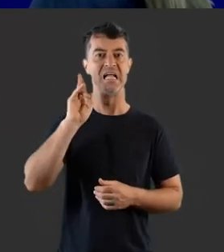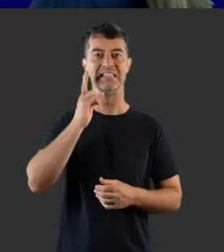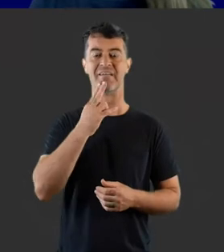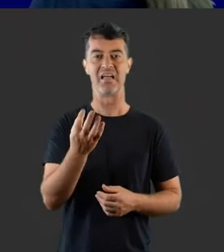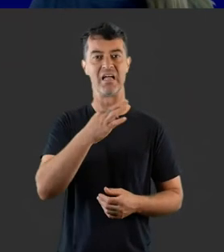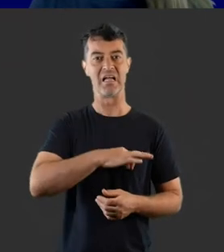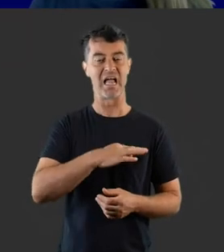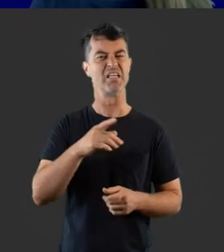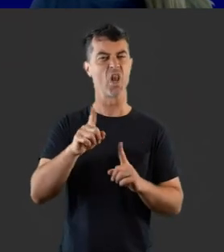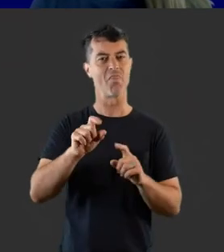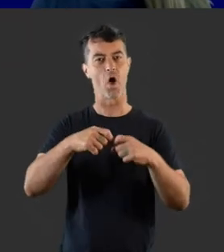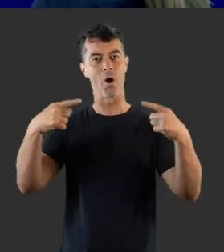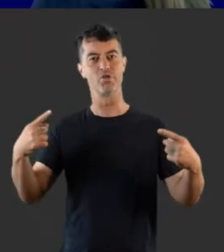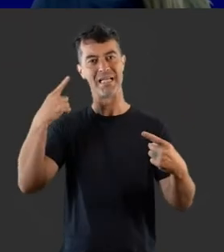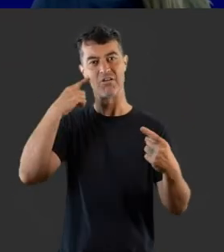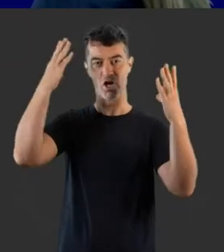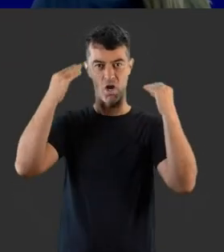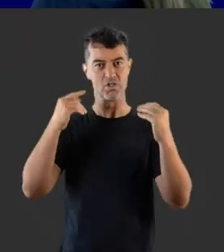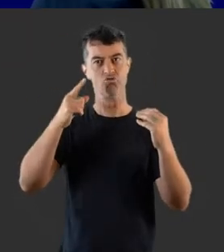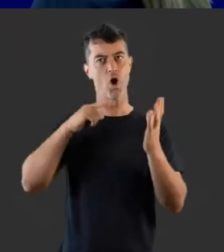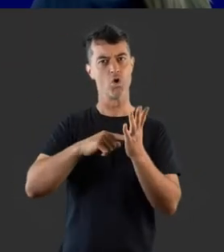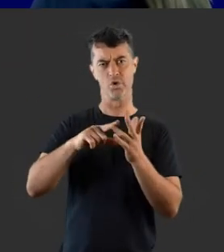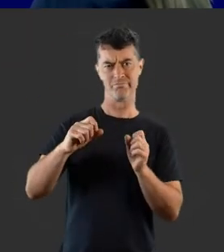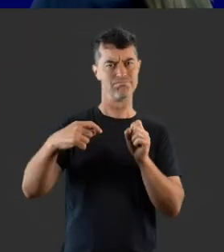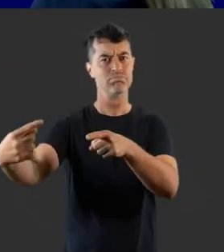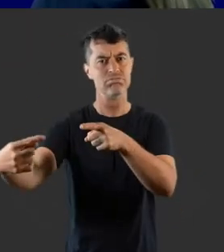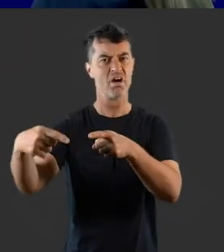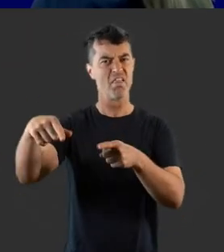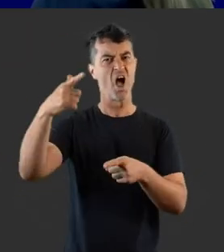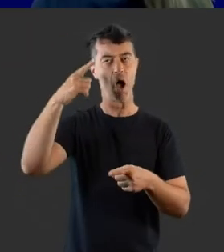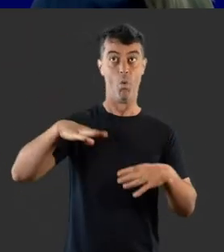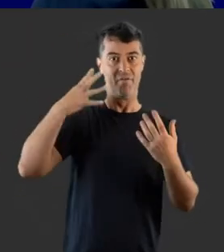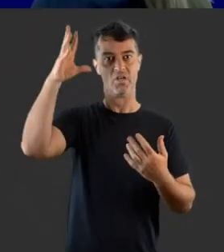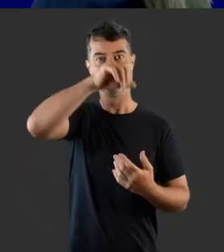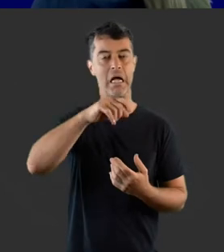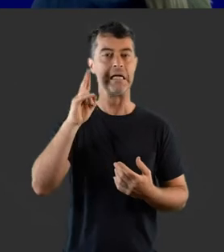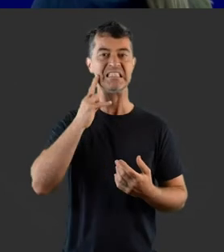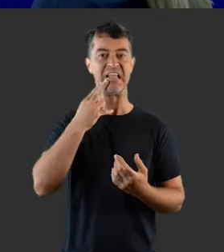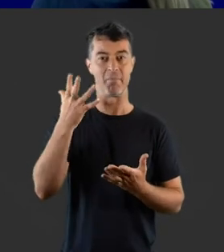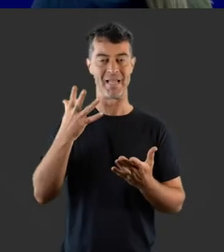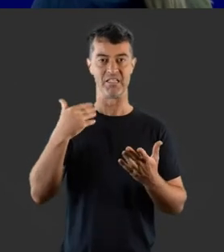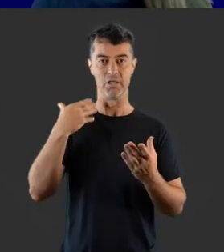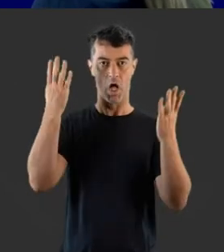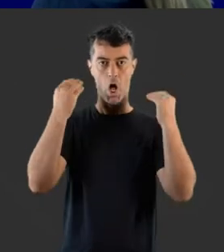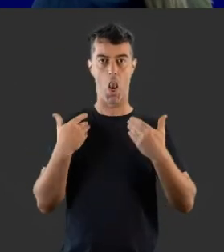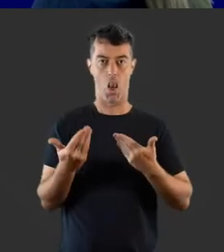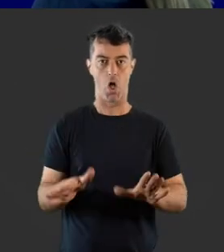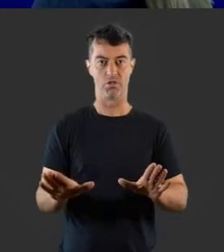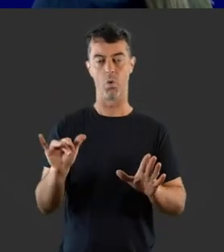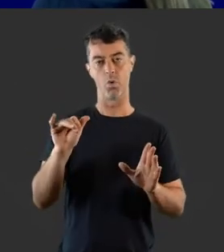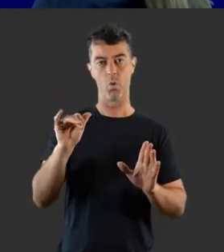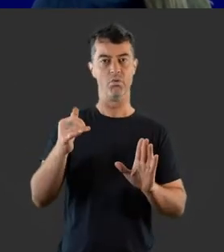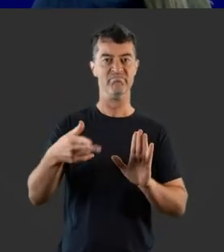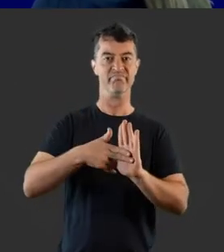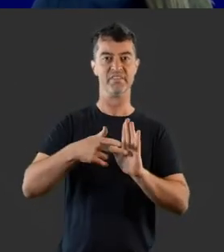Deaf gain, being the opposite to hearing loss, has emerged to counteract the preconception that Deafness is a loss or disability.